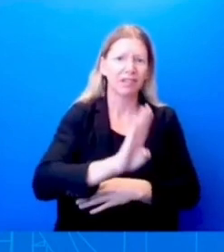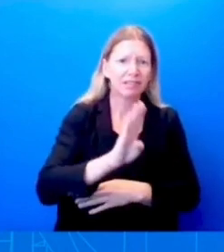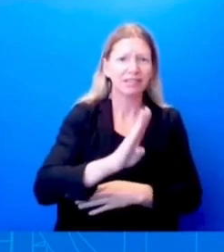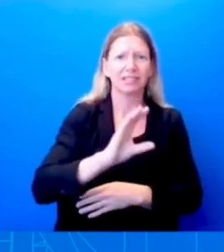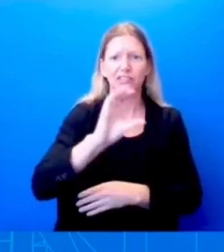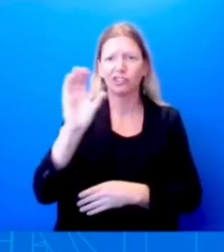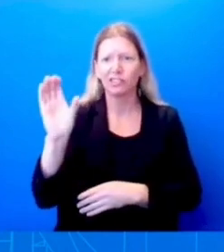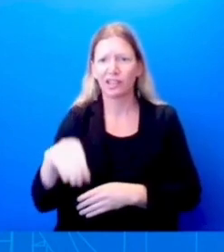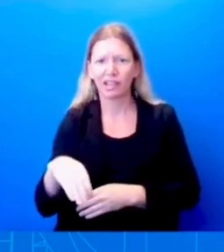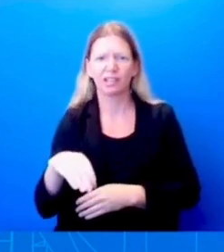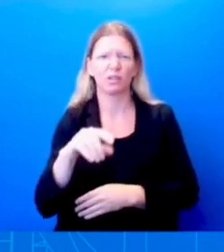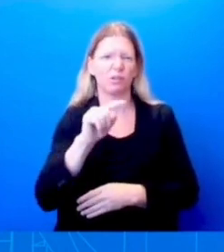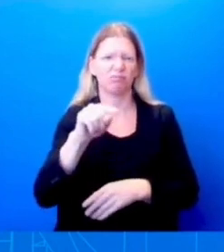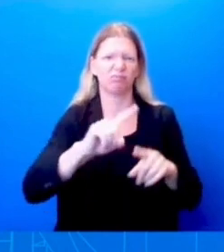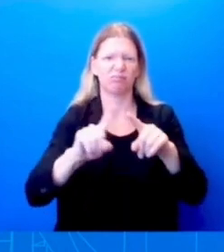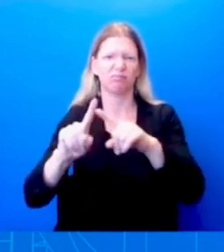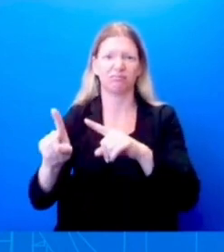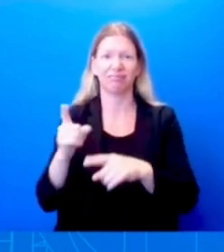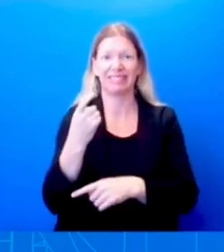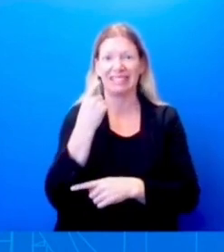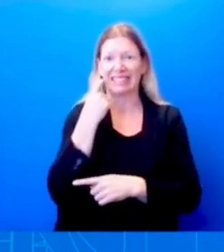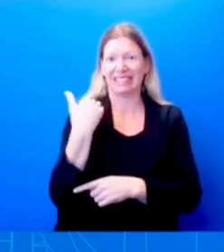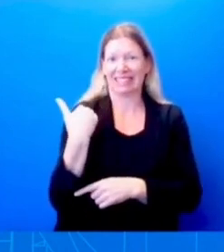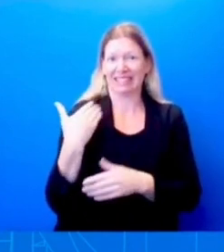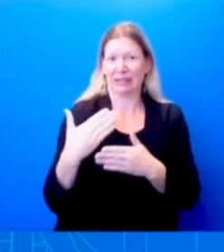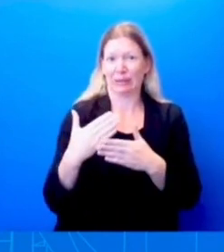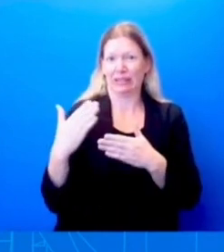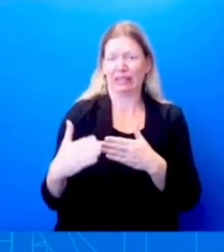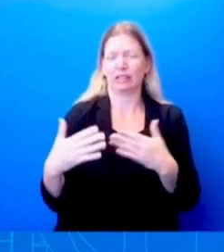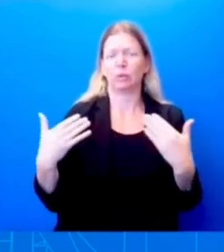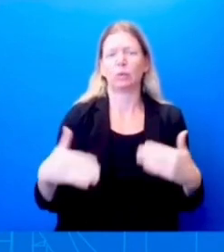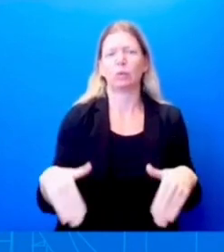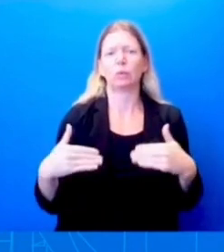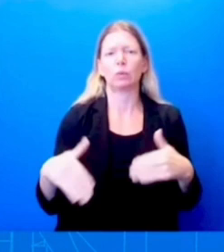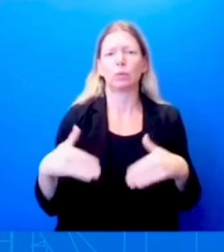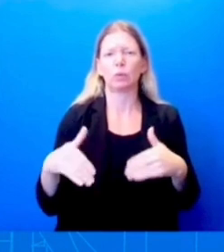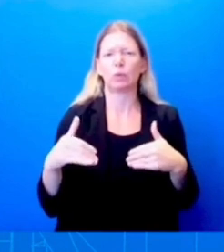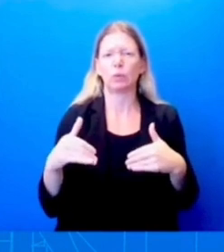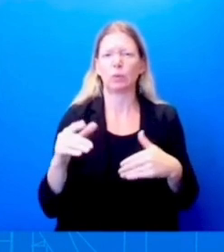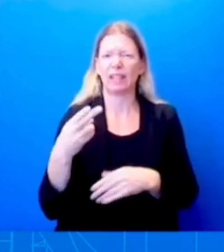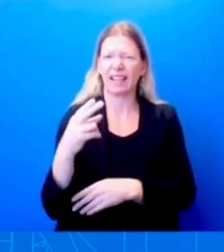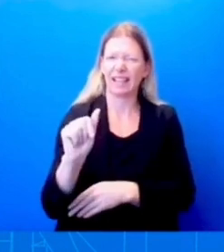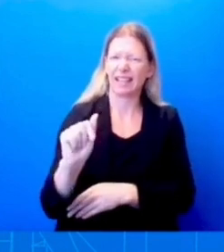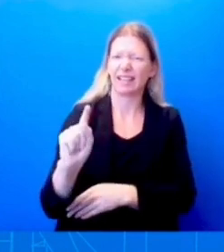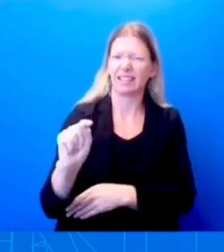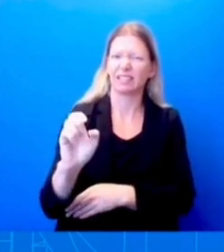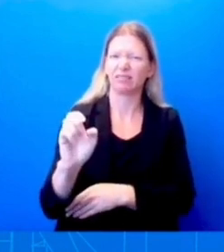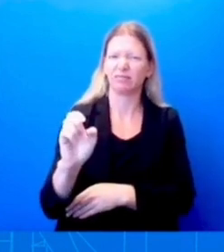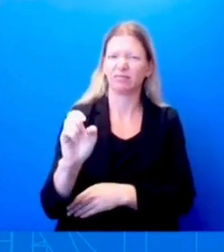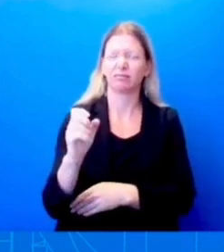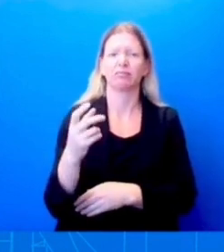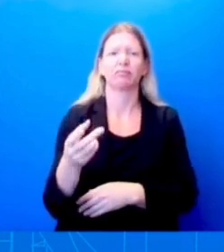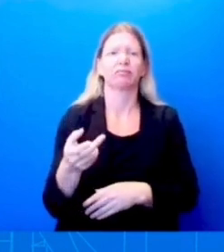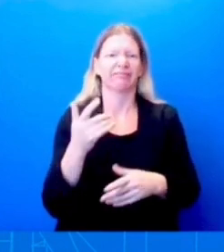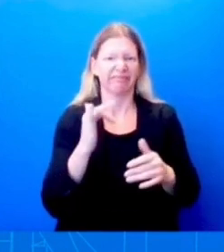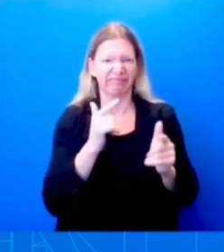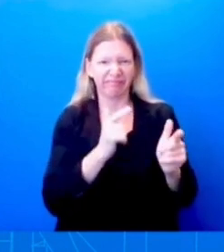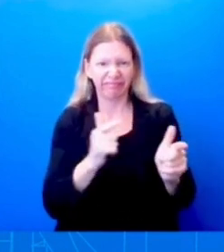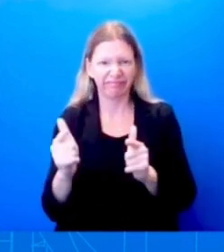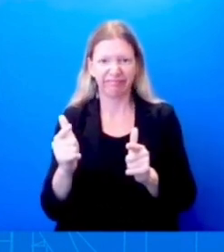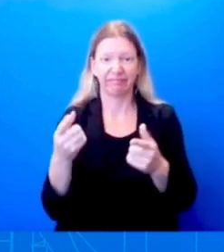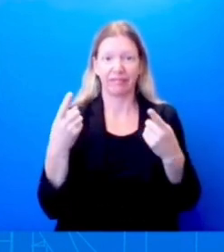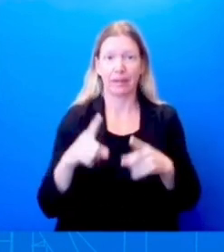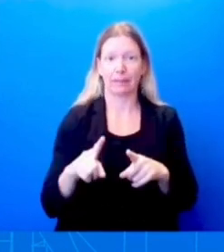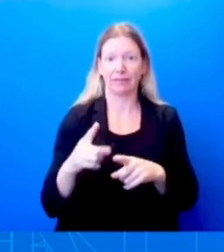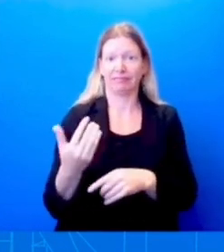reportedly fueled by hate and carried out with two firearms. On Saturday in Jacksonville, Florida, a white gunman